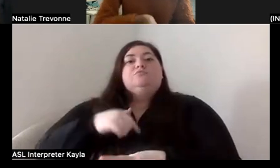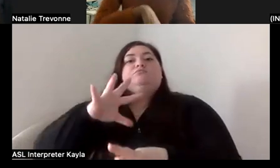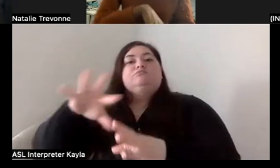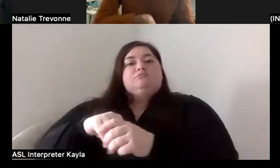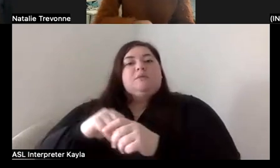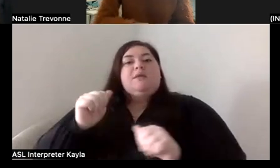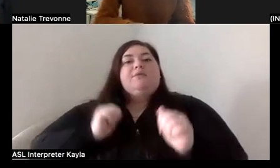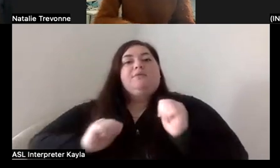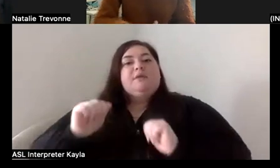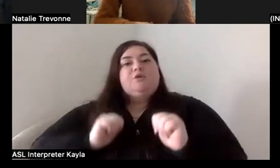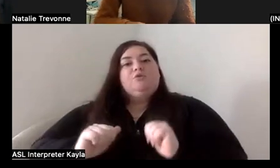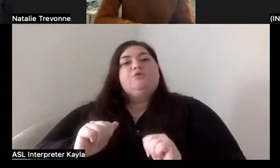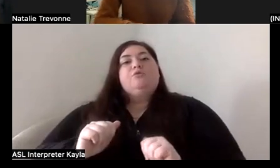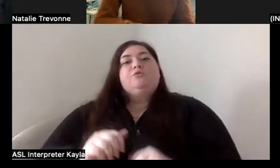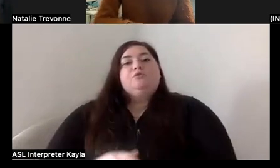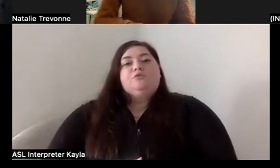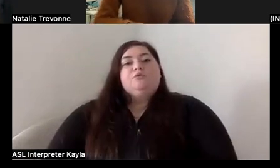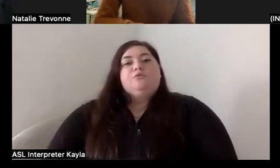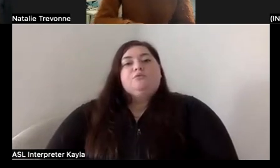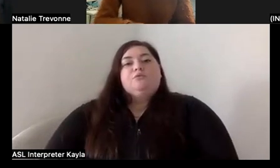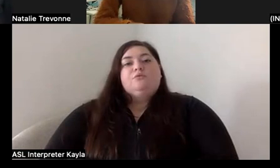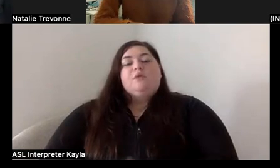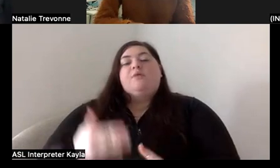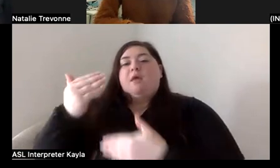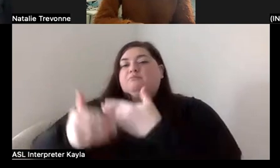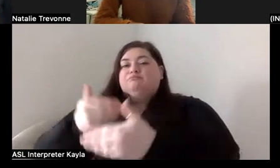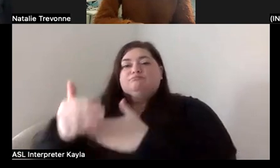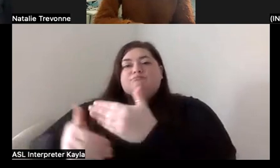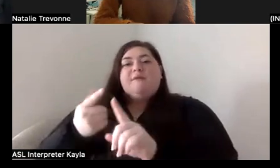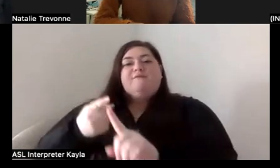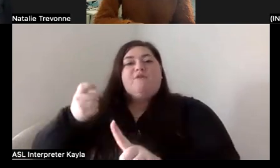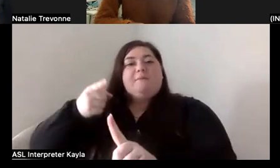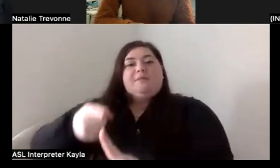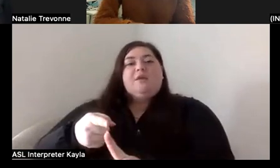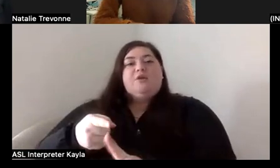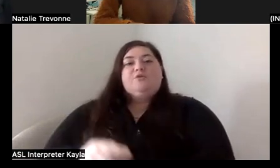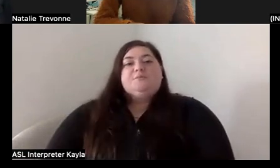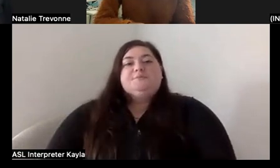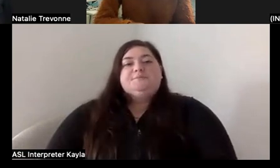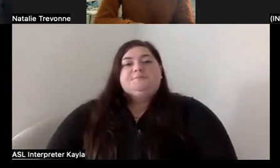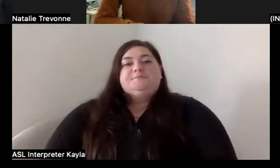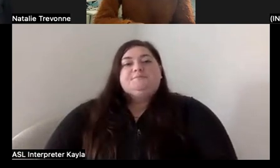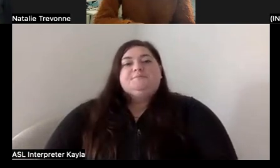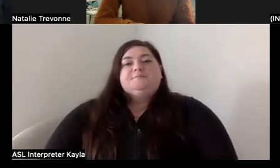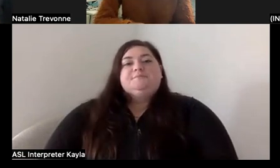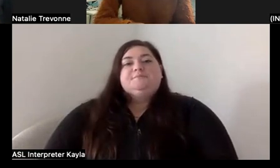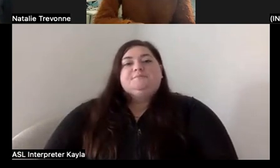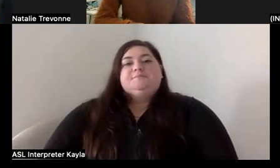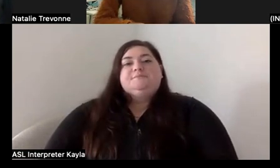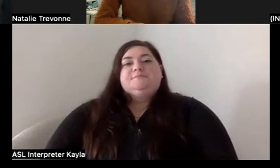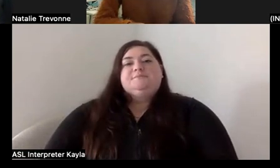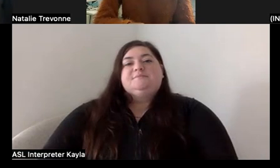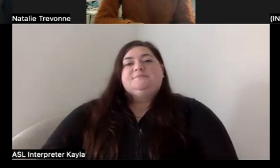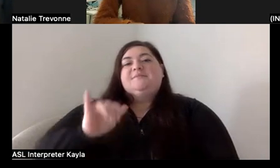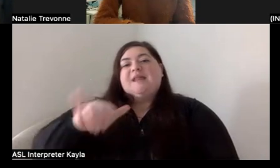and then, you know, went from there. So, yeah, let's see, that's kind of like my journey